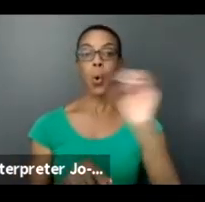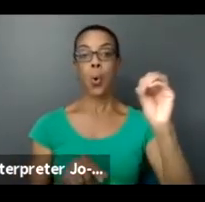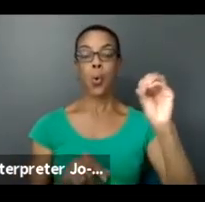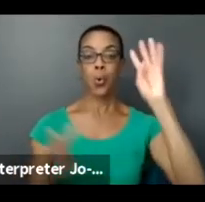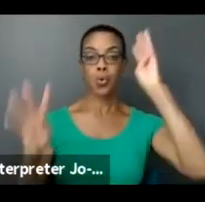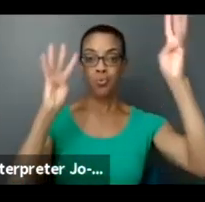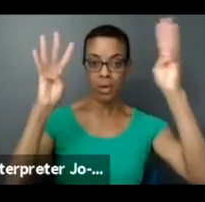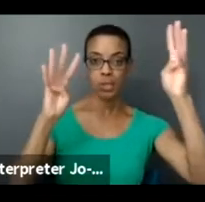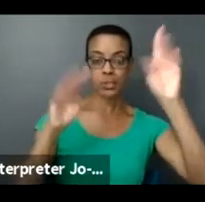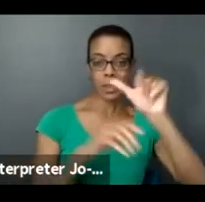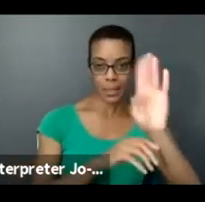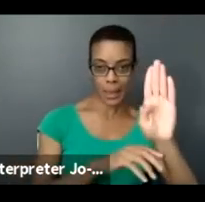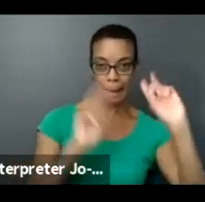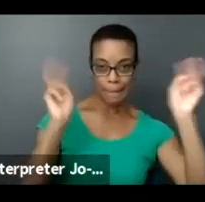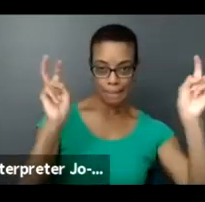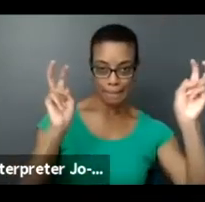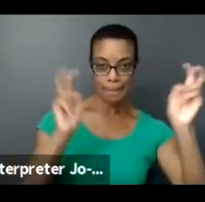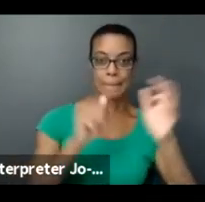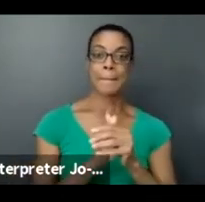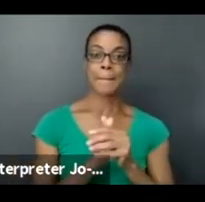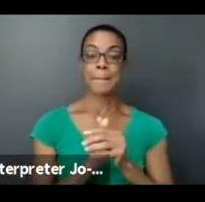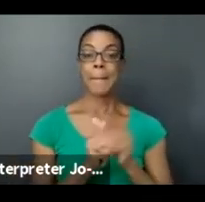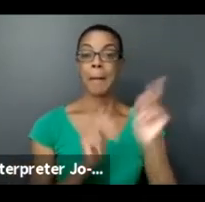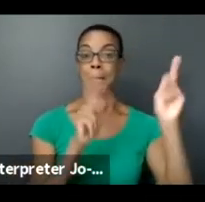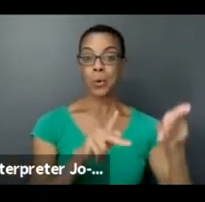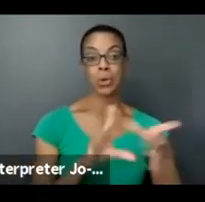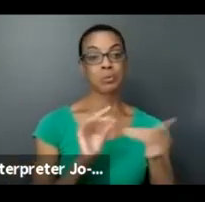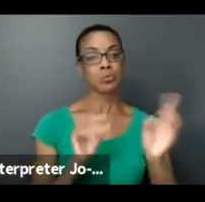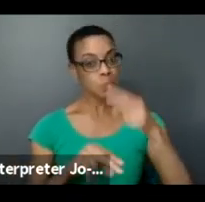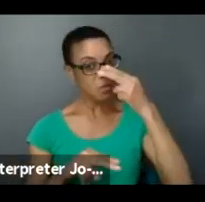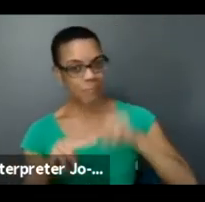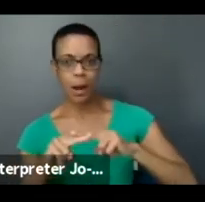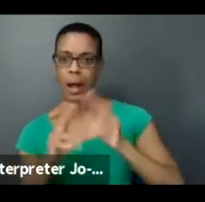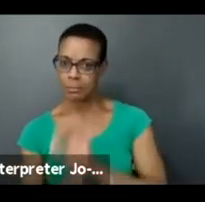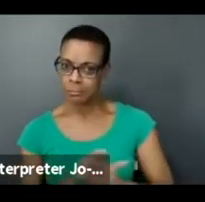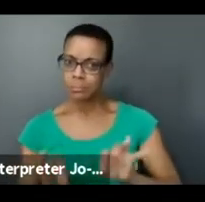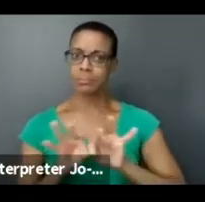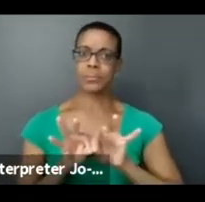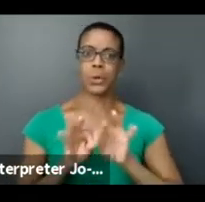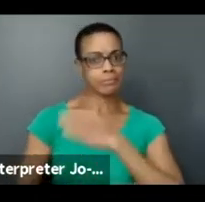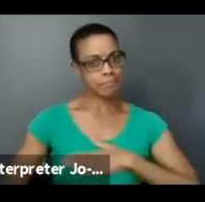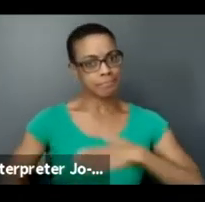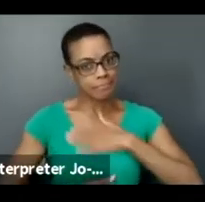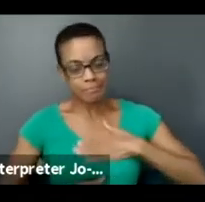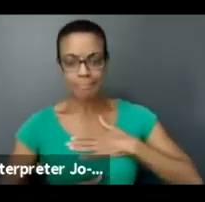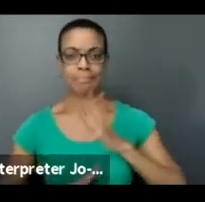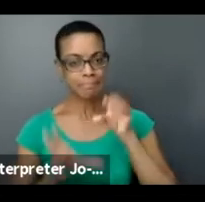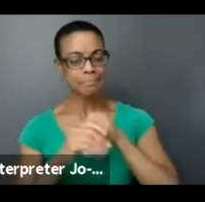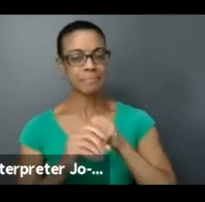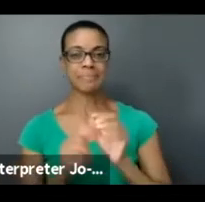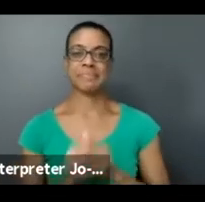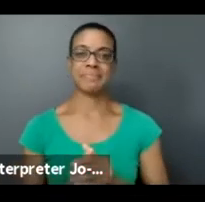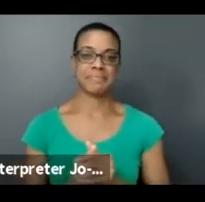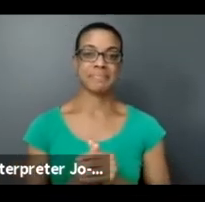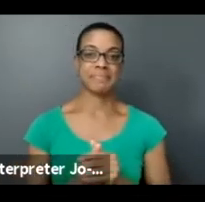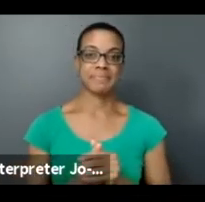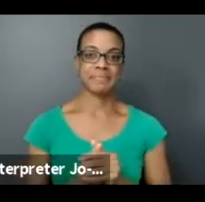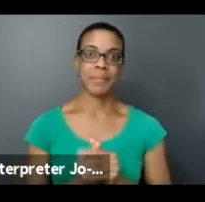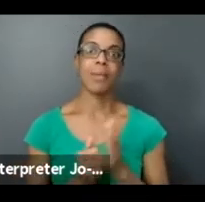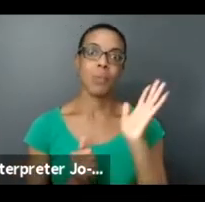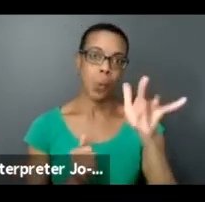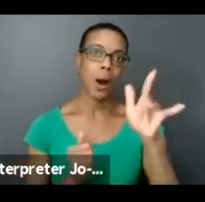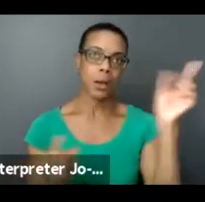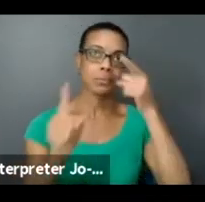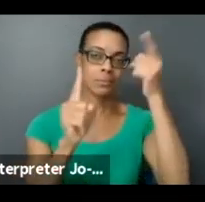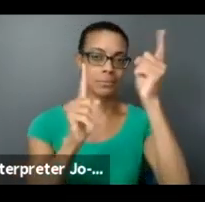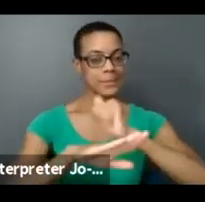a lot of conversations about, someone said it should be fun, that's really important, it needs to have joy attached. This is part of the reason, you really want to create